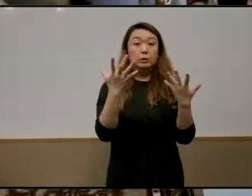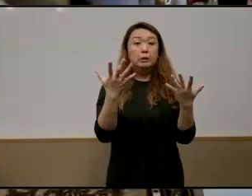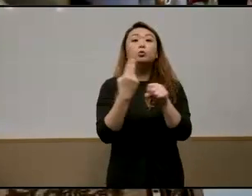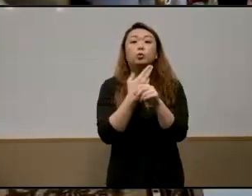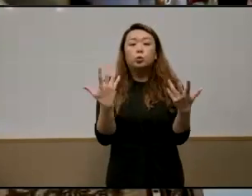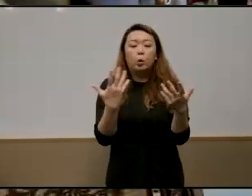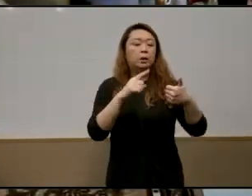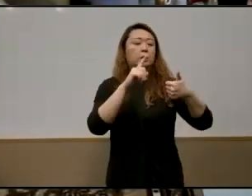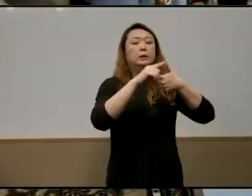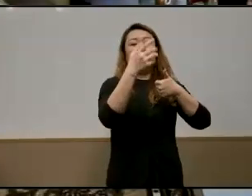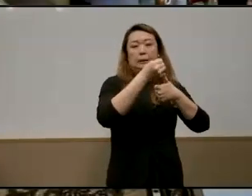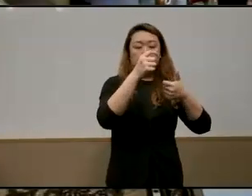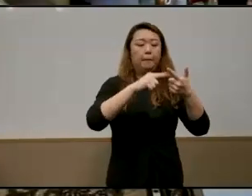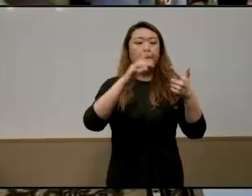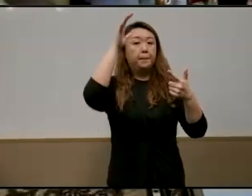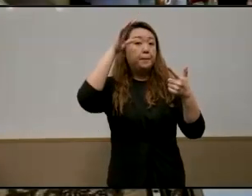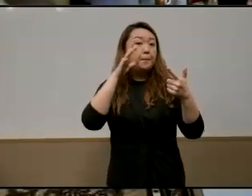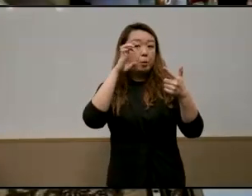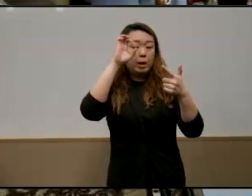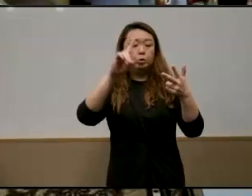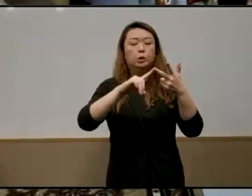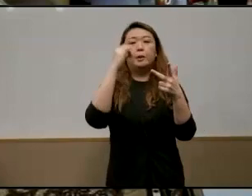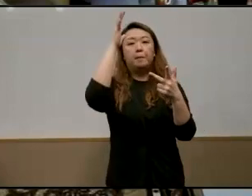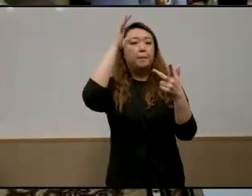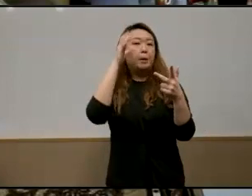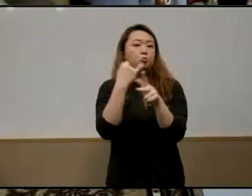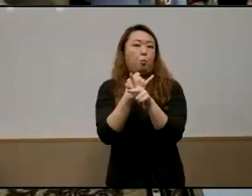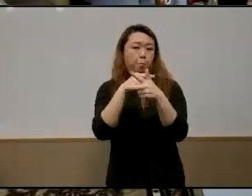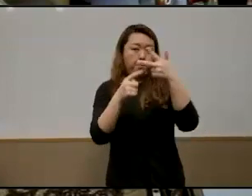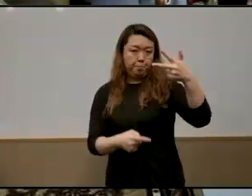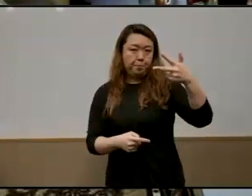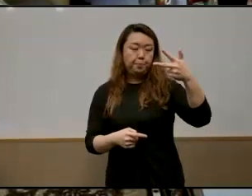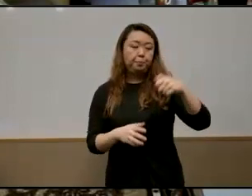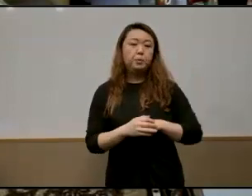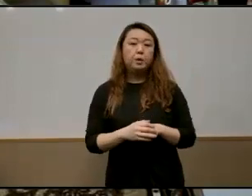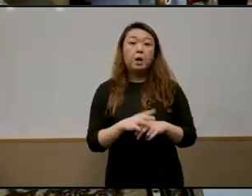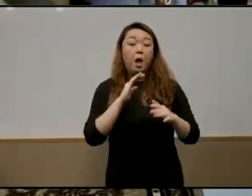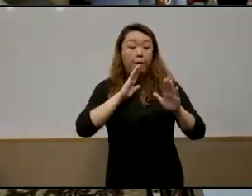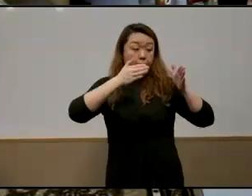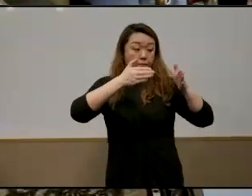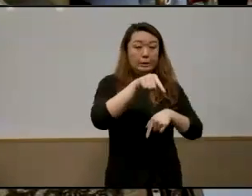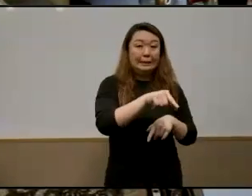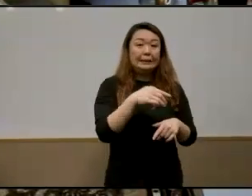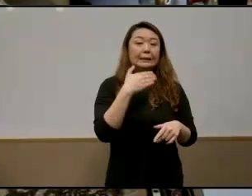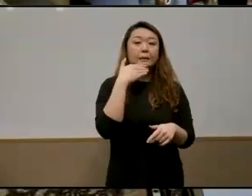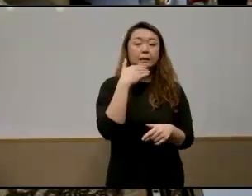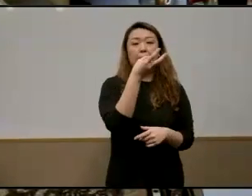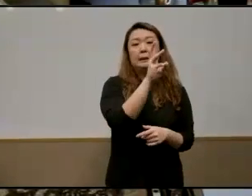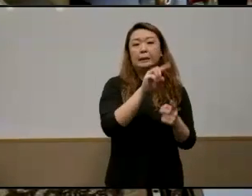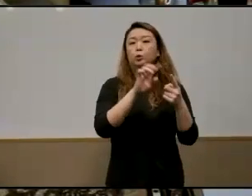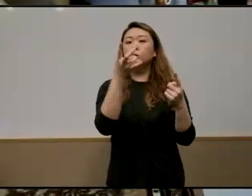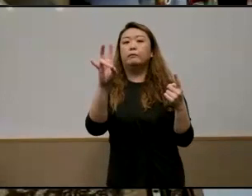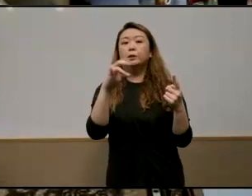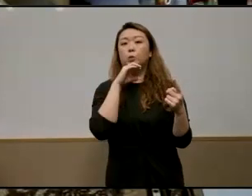parental education and parental occupation and i focused only on students who were 16 to 17 years old